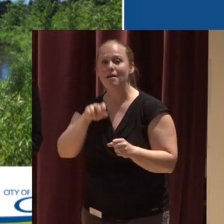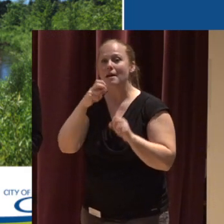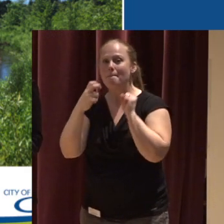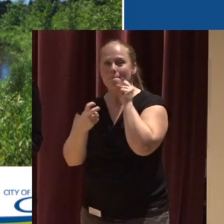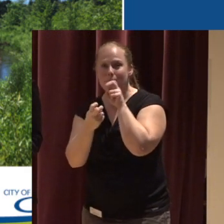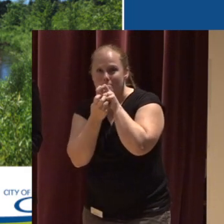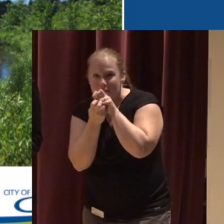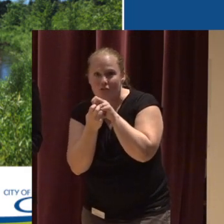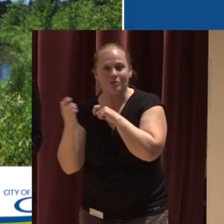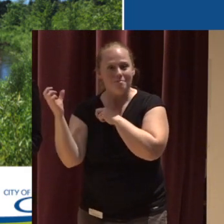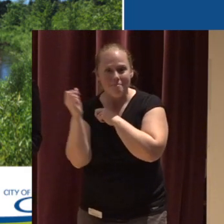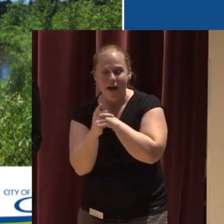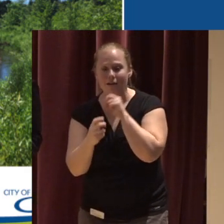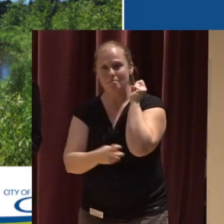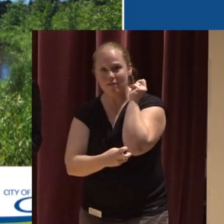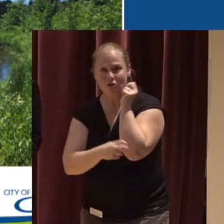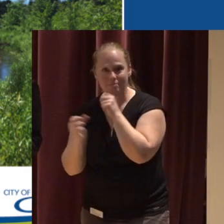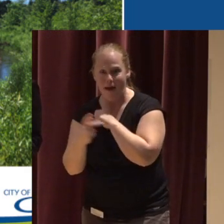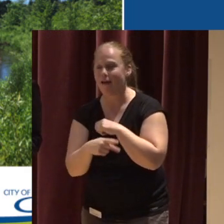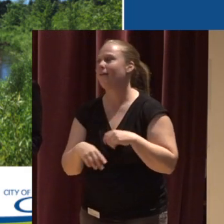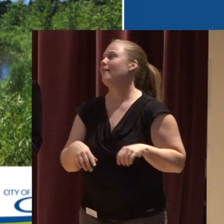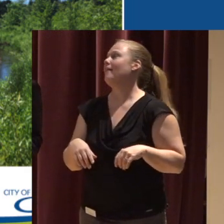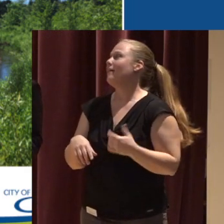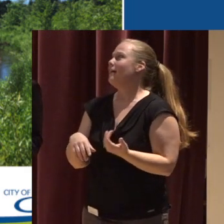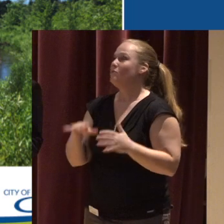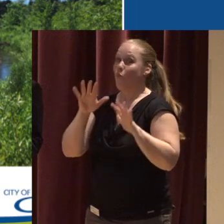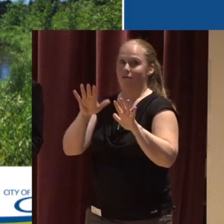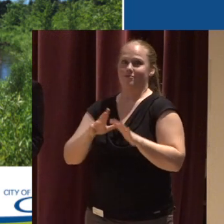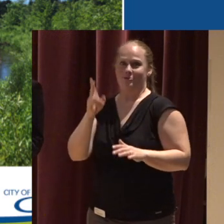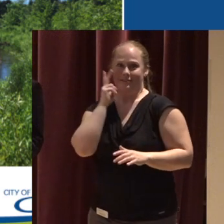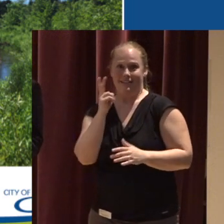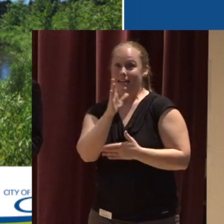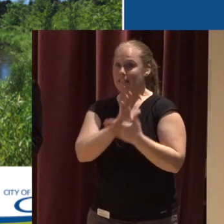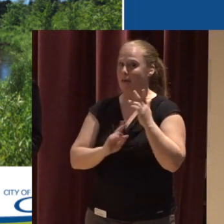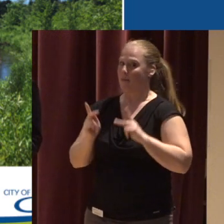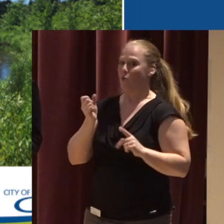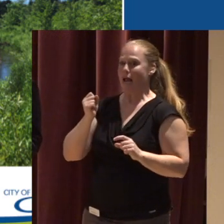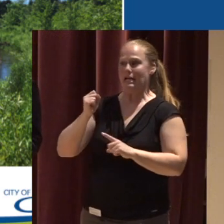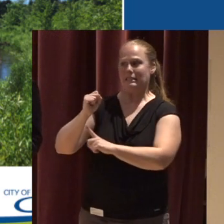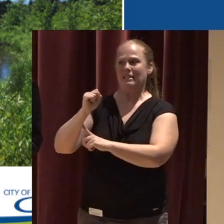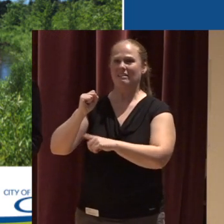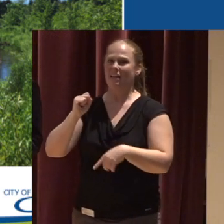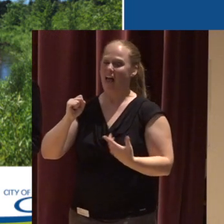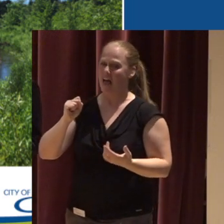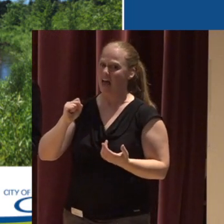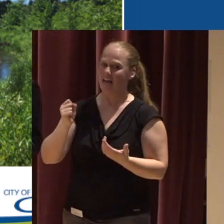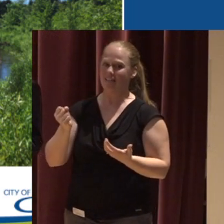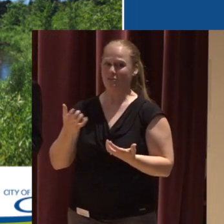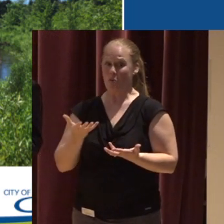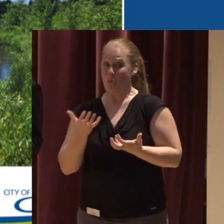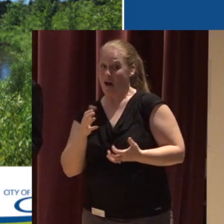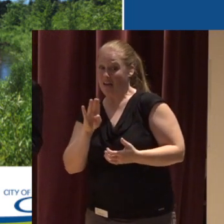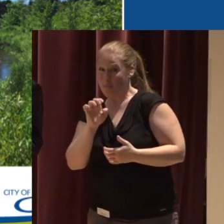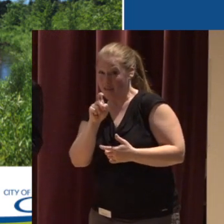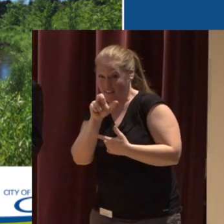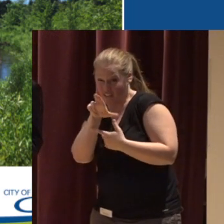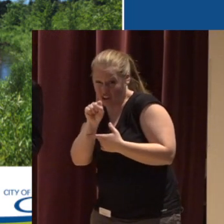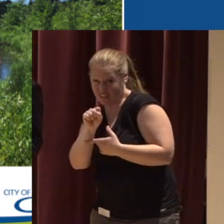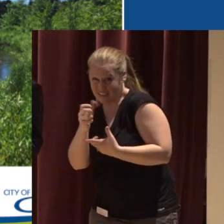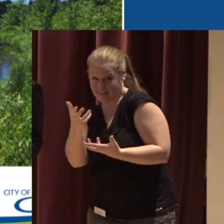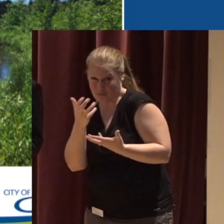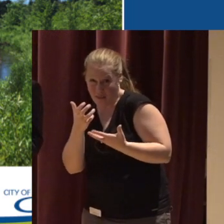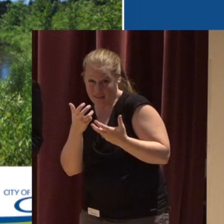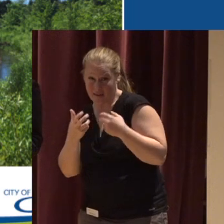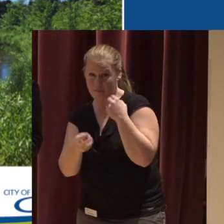And so, it's wonderful to see You know, a lot of folks have some hesitancy When it comes to beavers on the landscape As long as